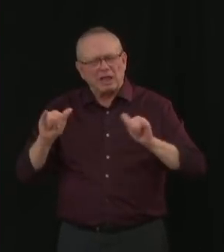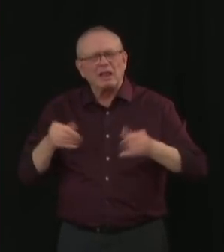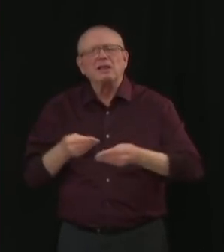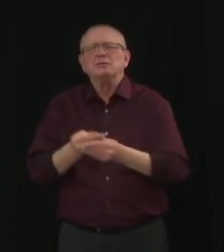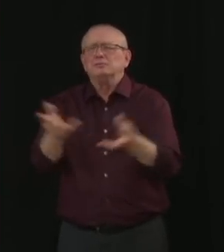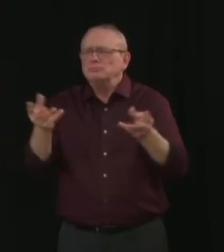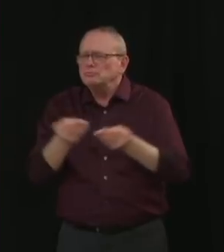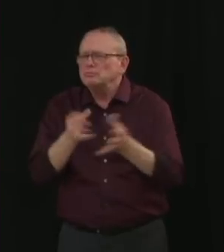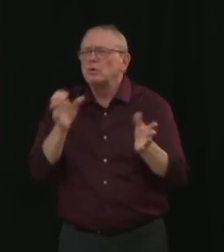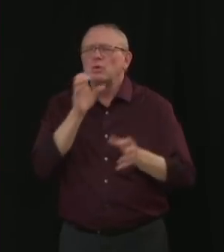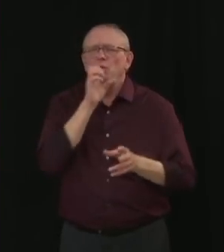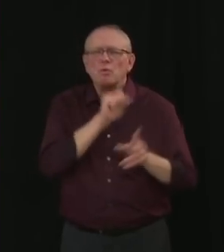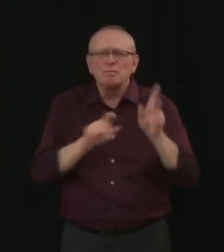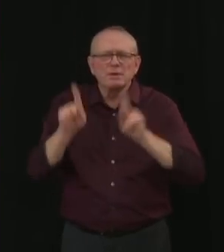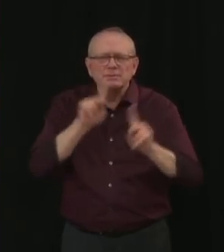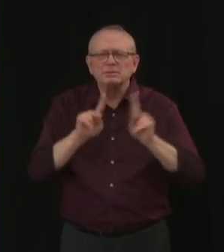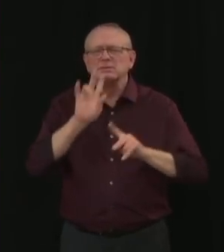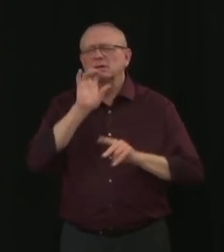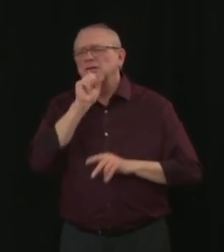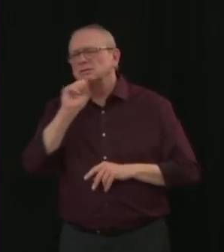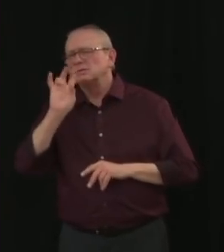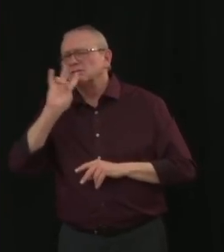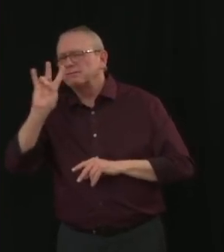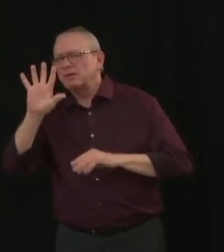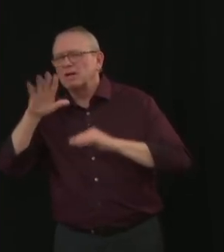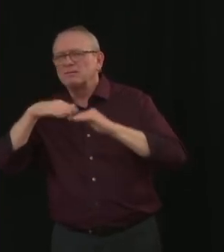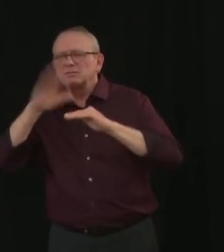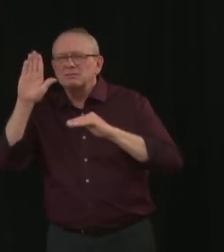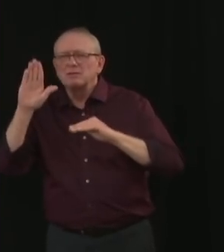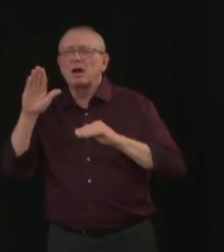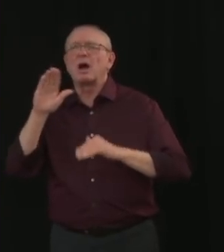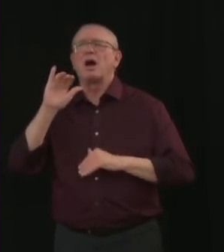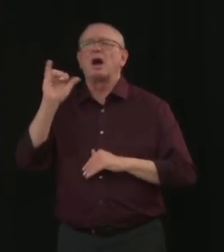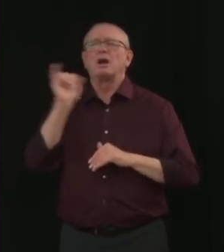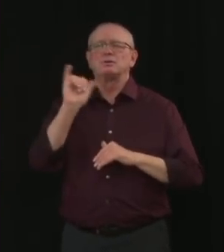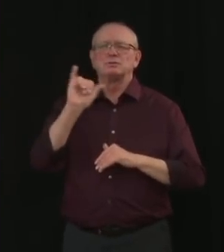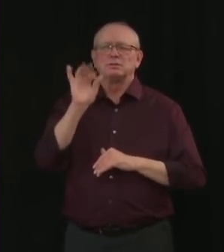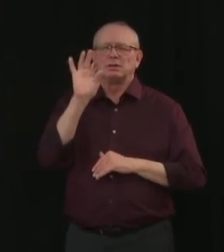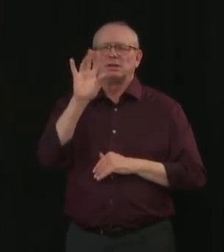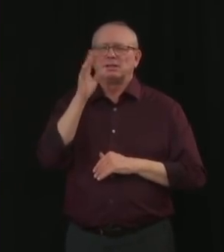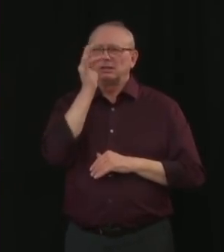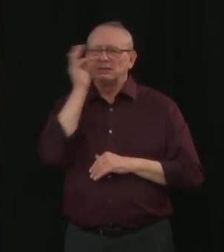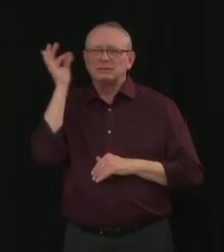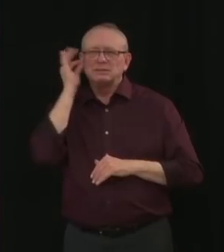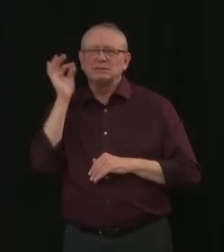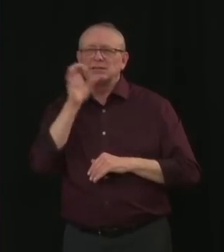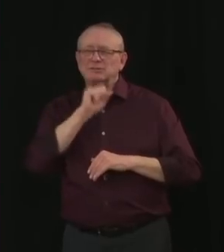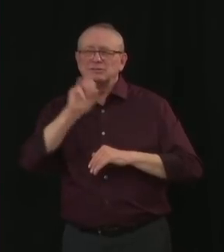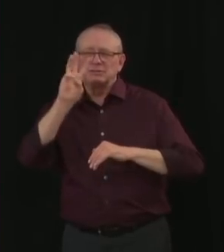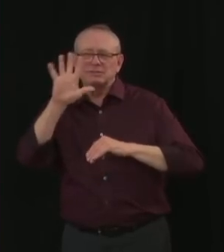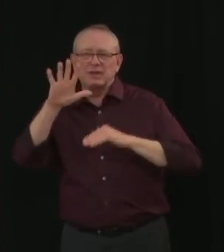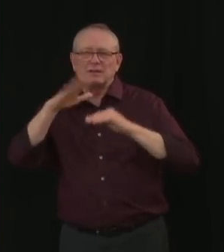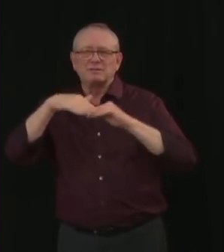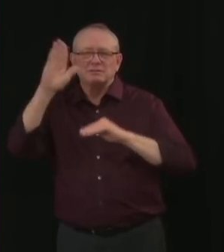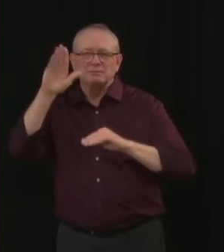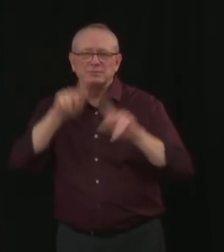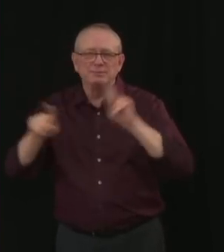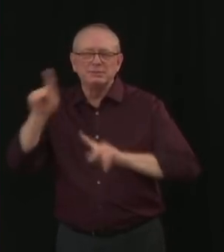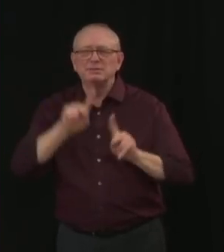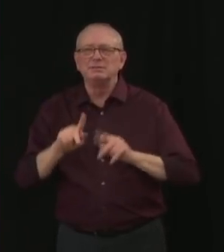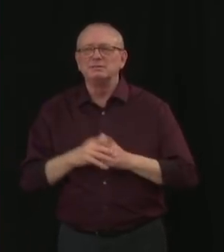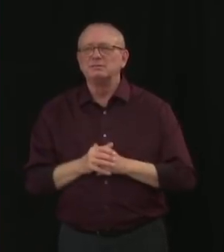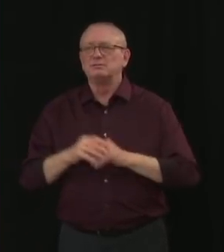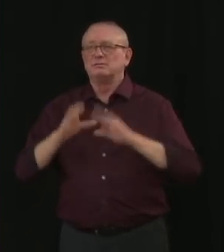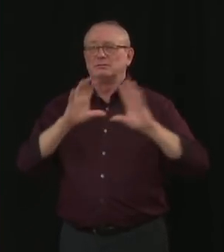continuing care facilities, plus First Nations folks who are 65 and over. They're the people at the highest